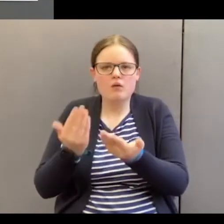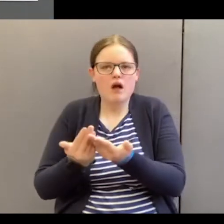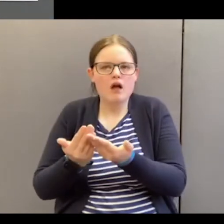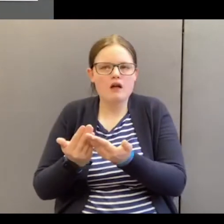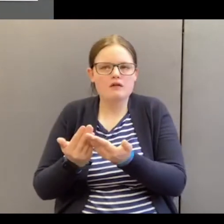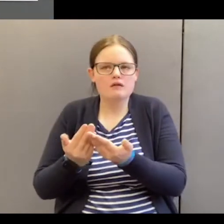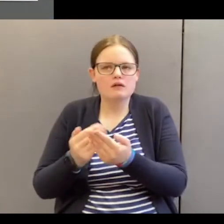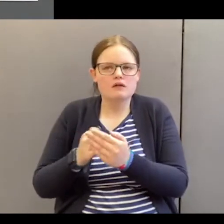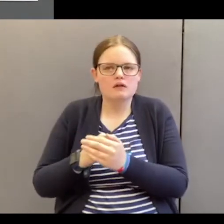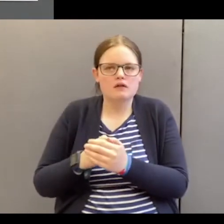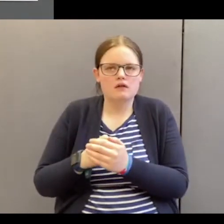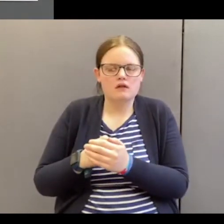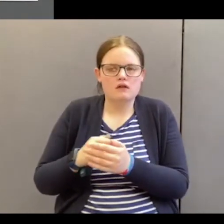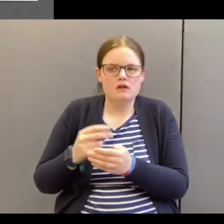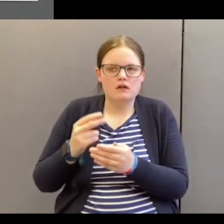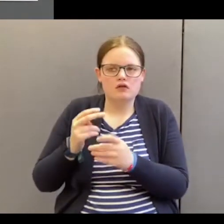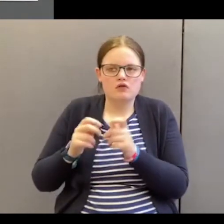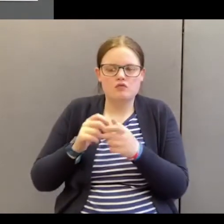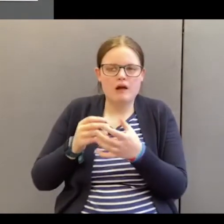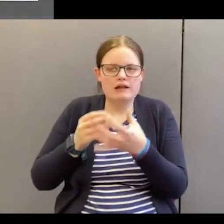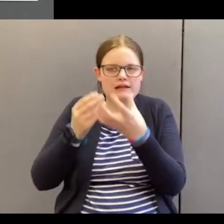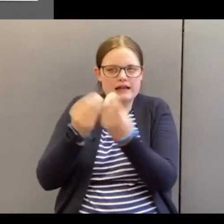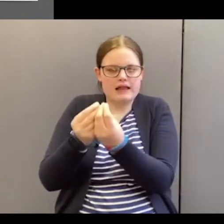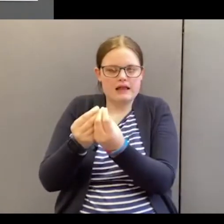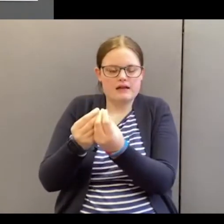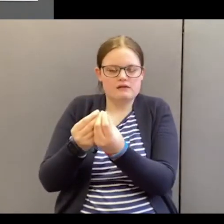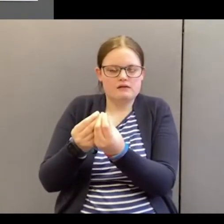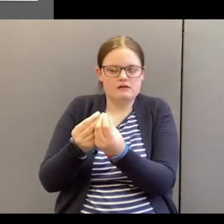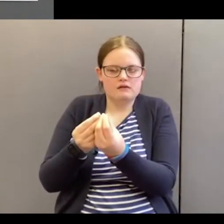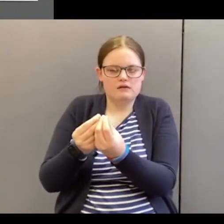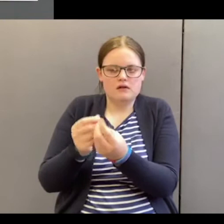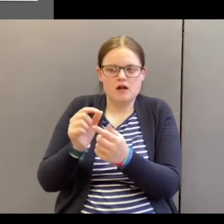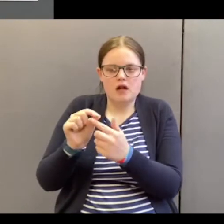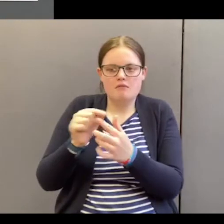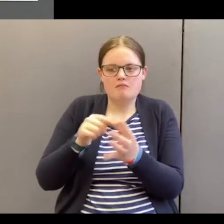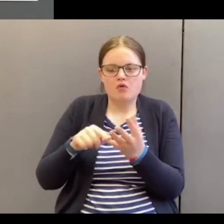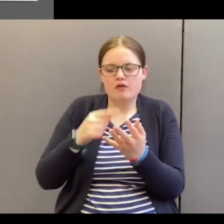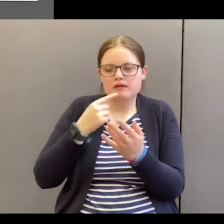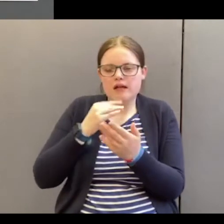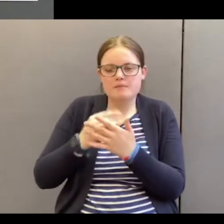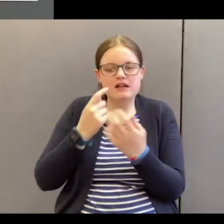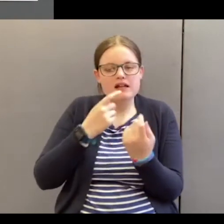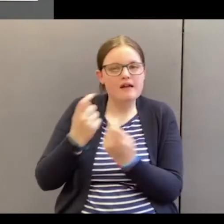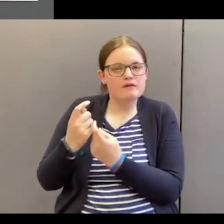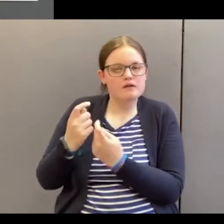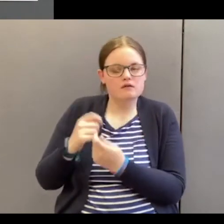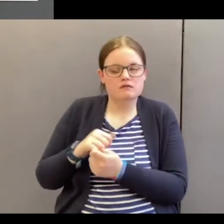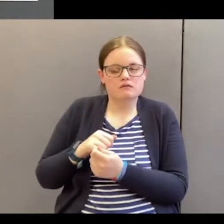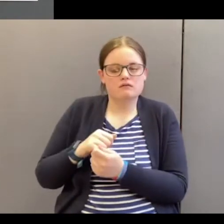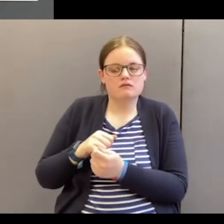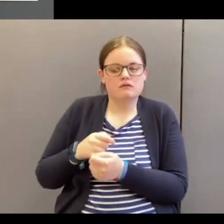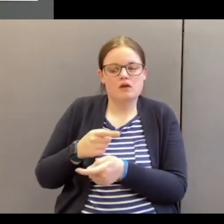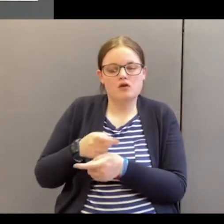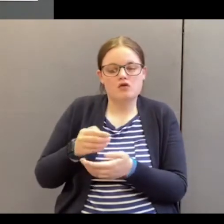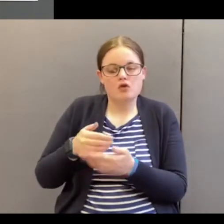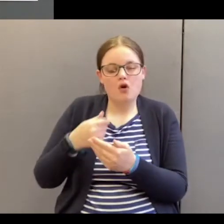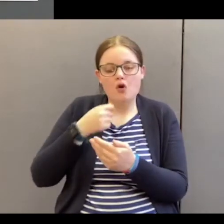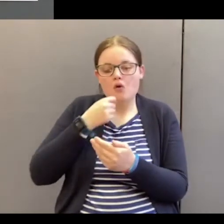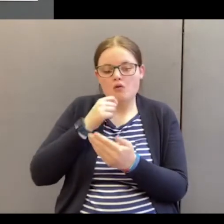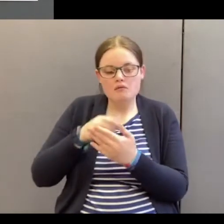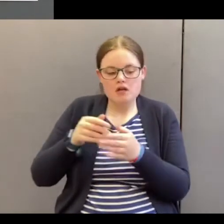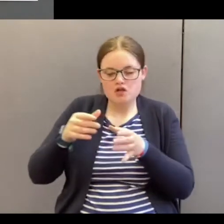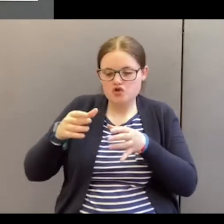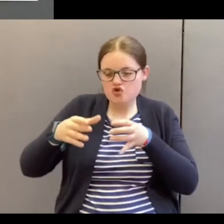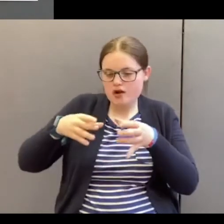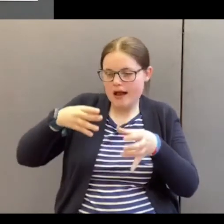So we put the two words together. Paul is saying be careful. You are going to be shaped